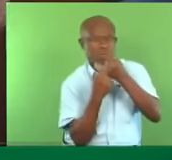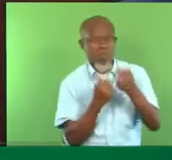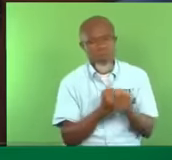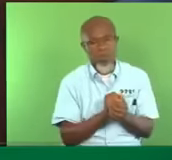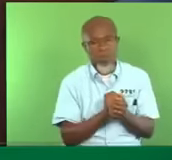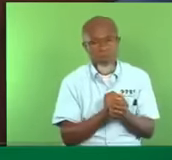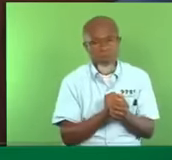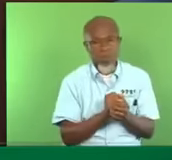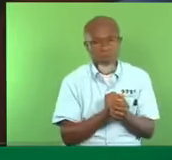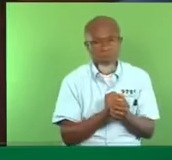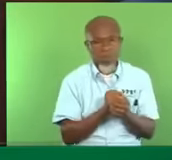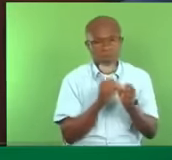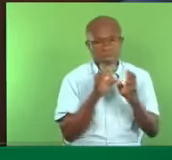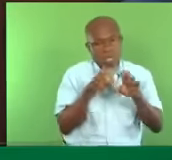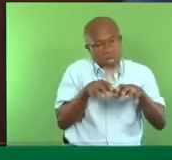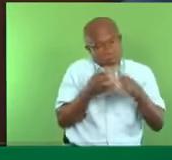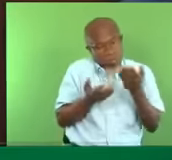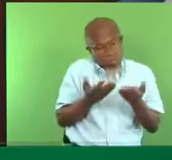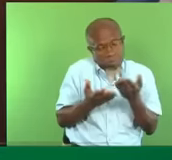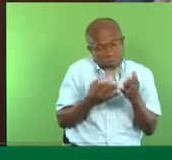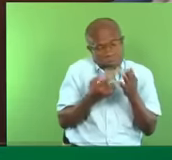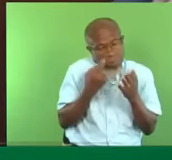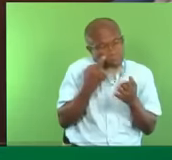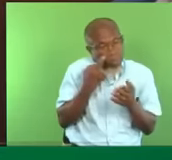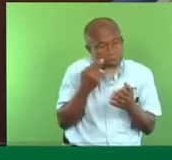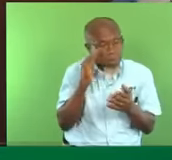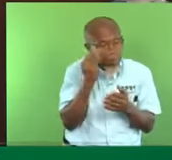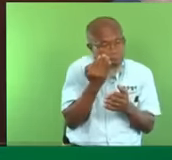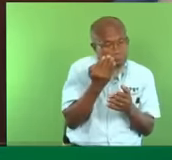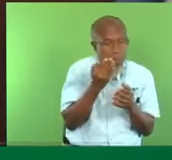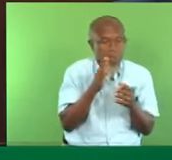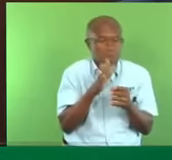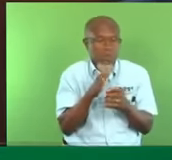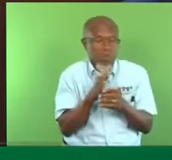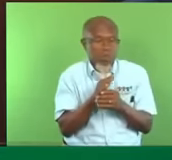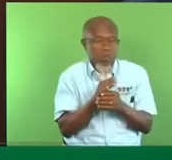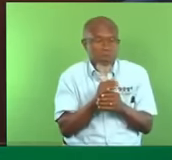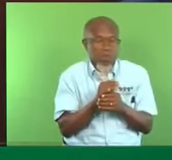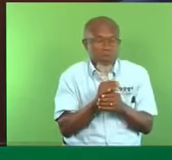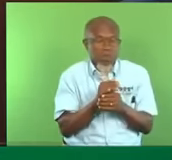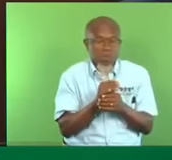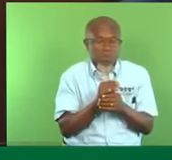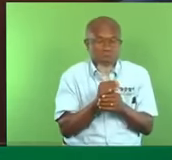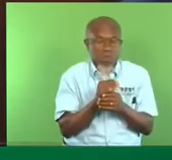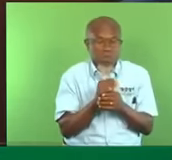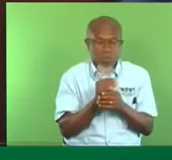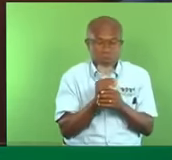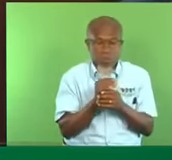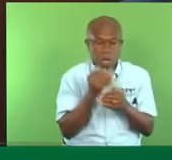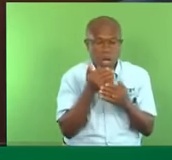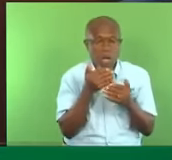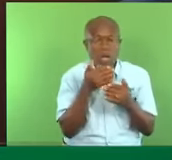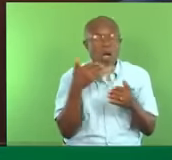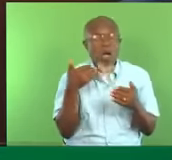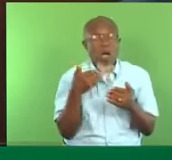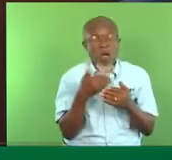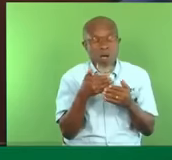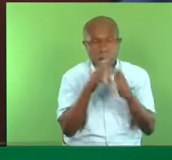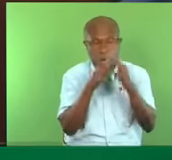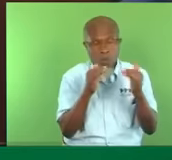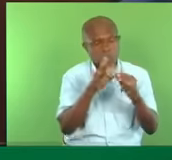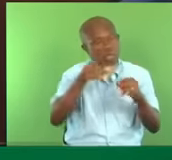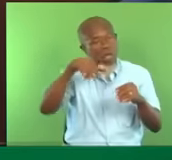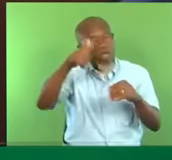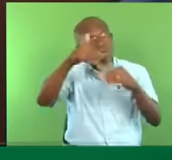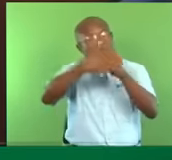So that will look like a German house I imagine after, you know, Mr. Deputy Speaker. And they had the goal, unmitigated